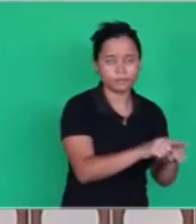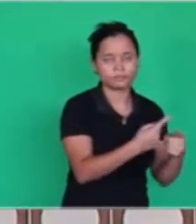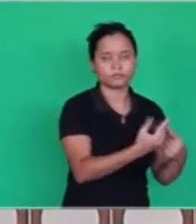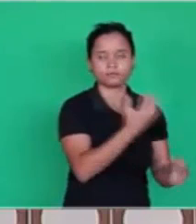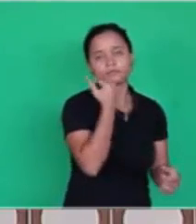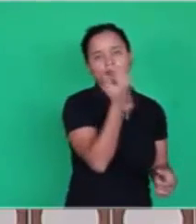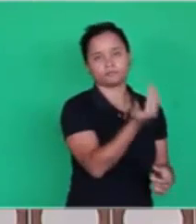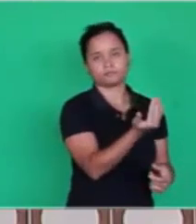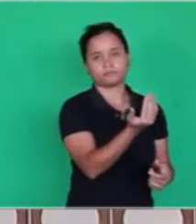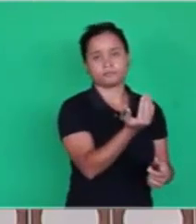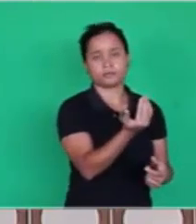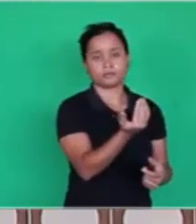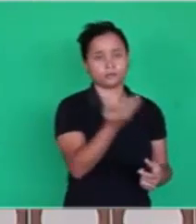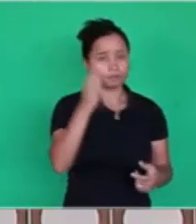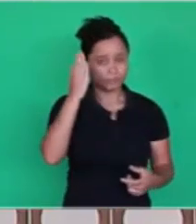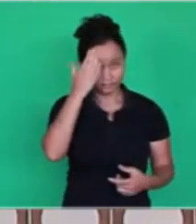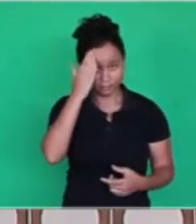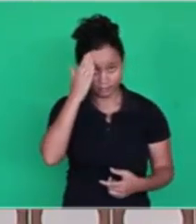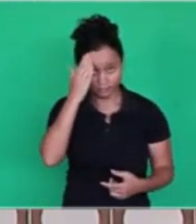Do you hear what I'm saying?